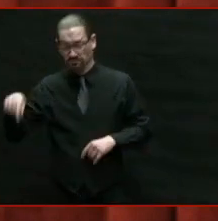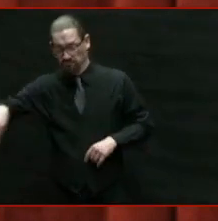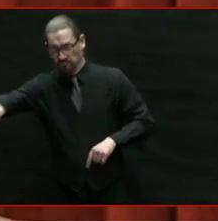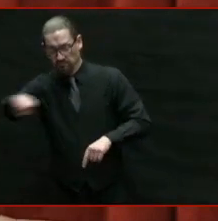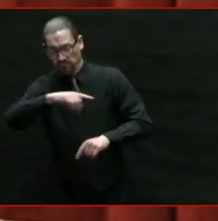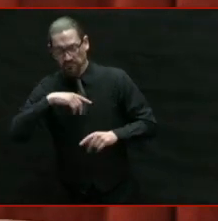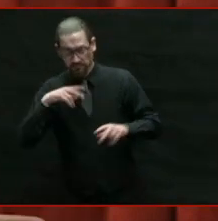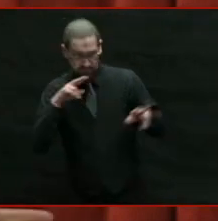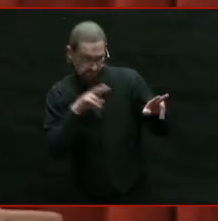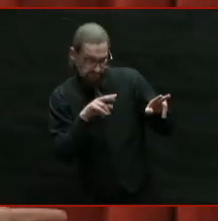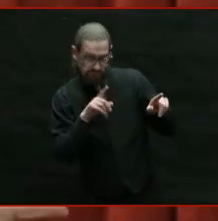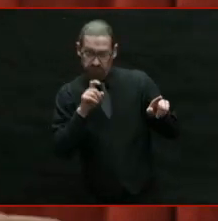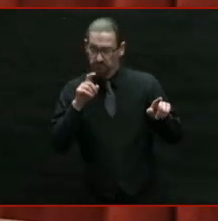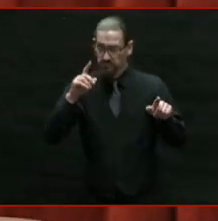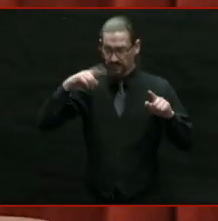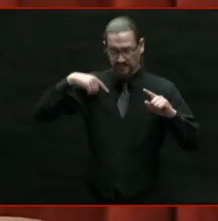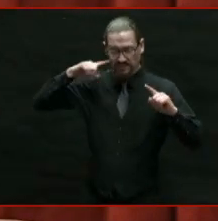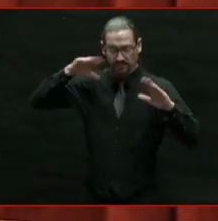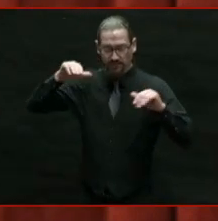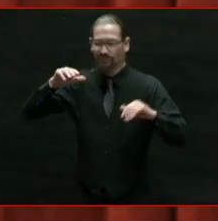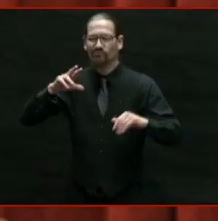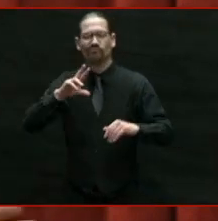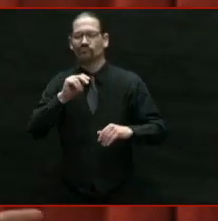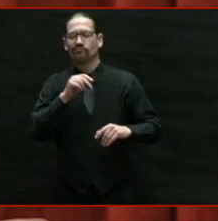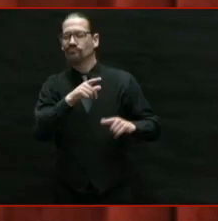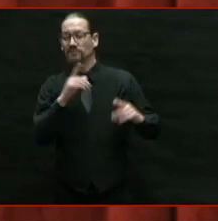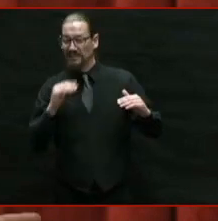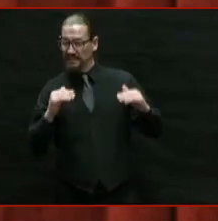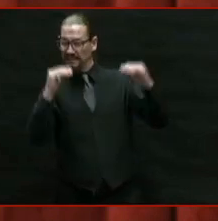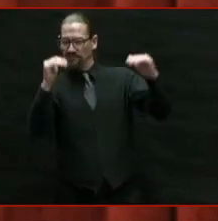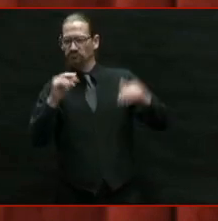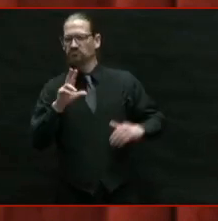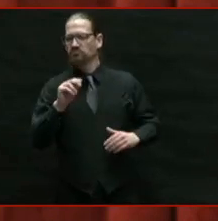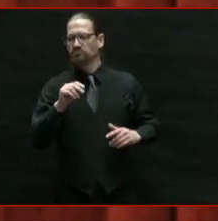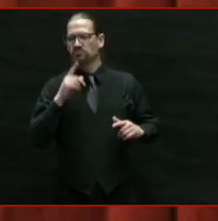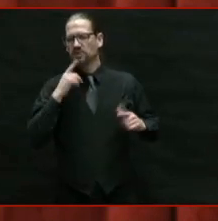And I think more than a little bit of cynicism set in.